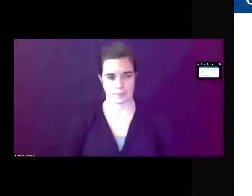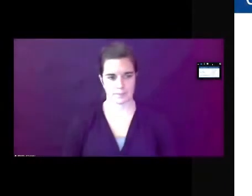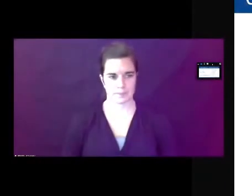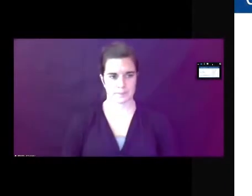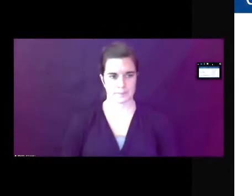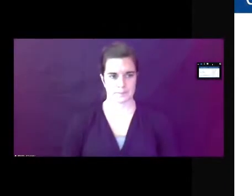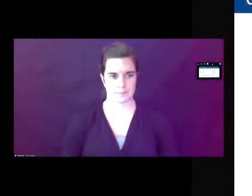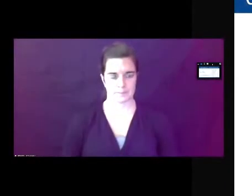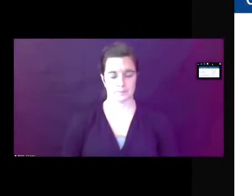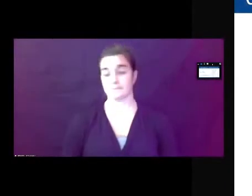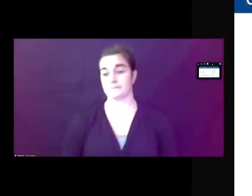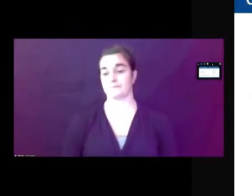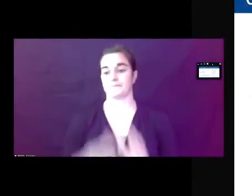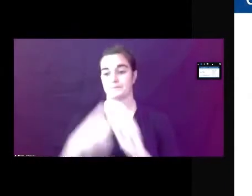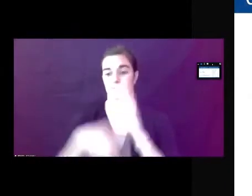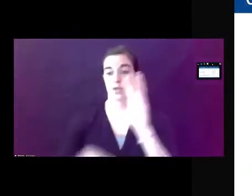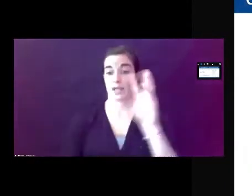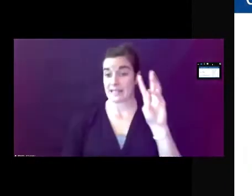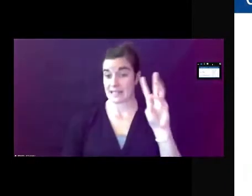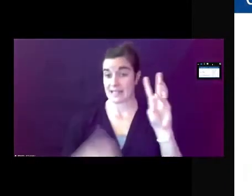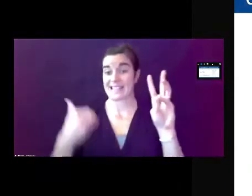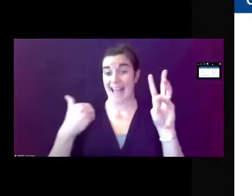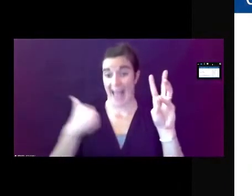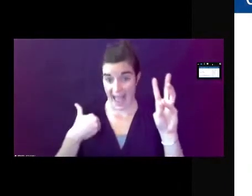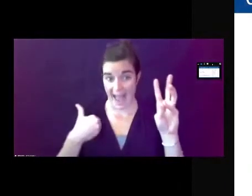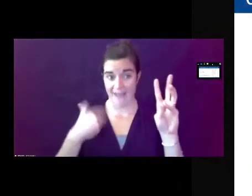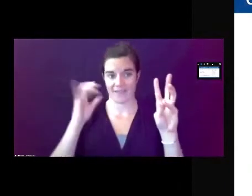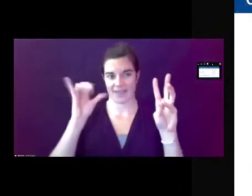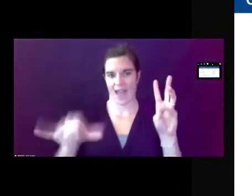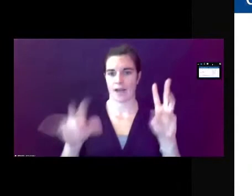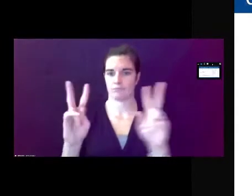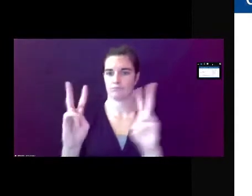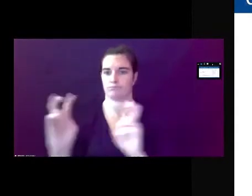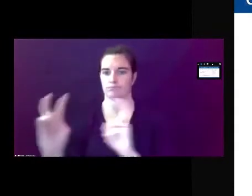And Article 6 contains those subdivision standards.